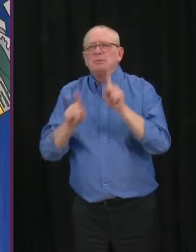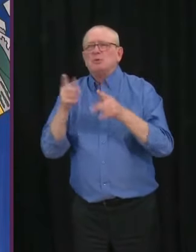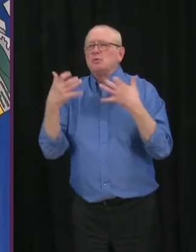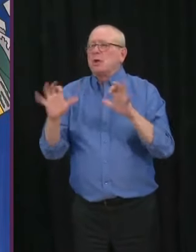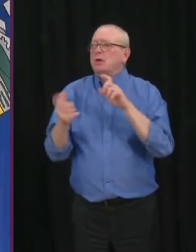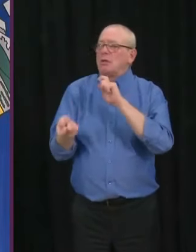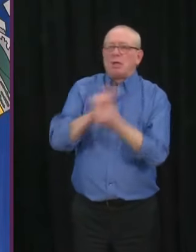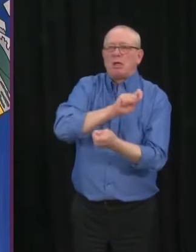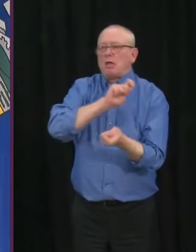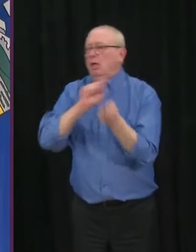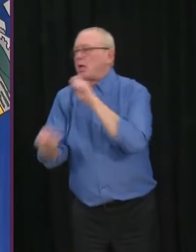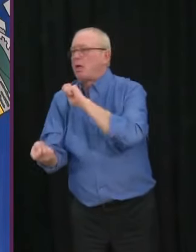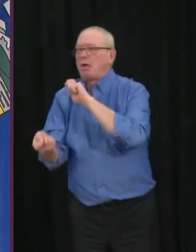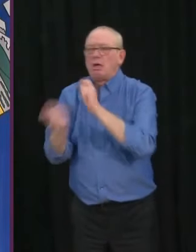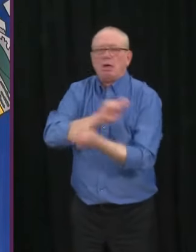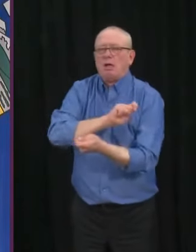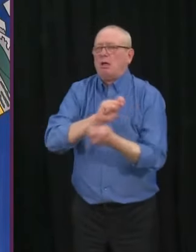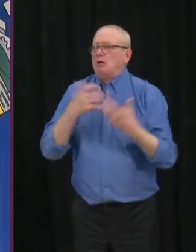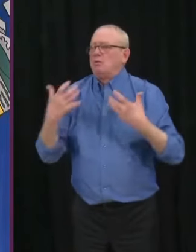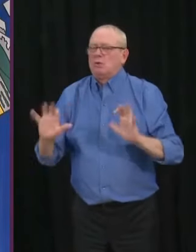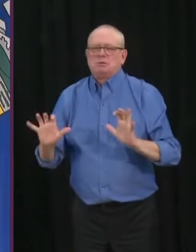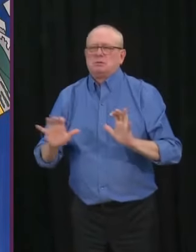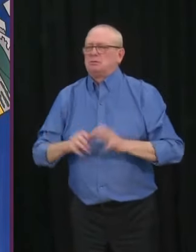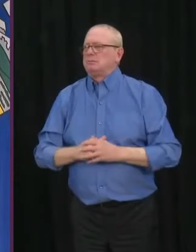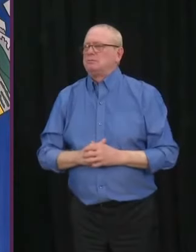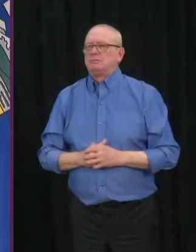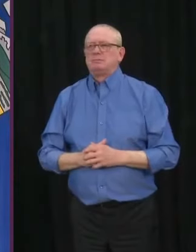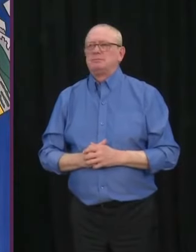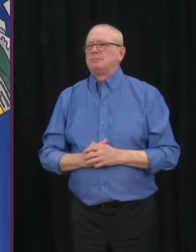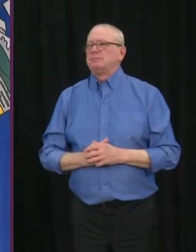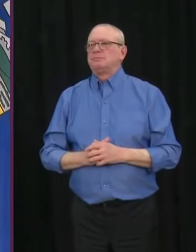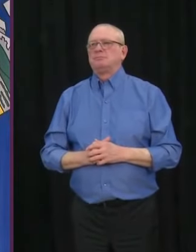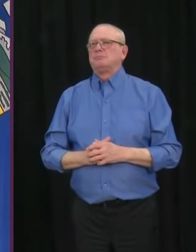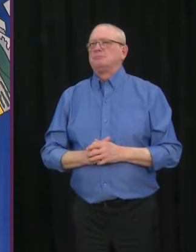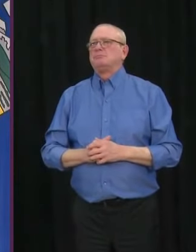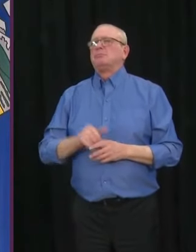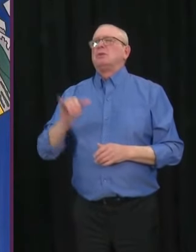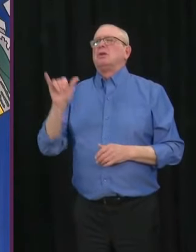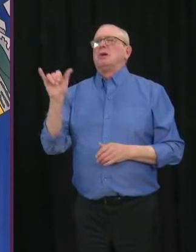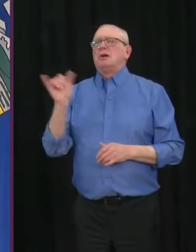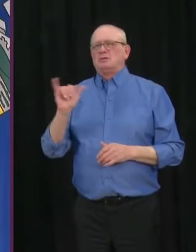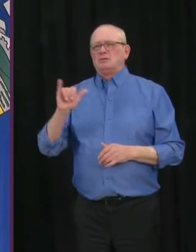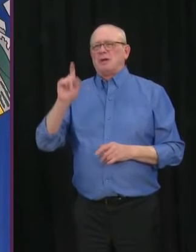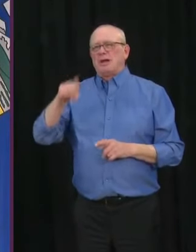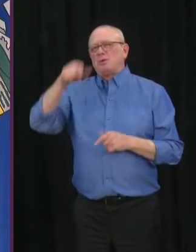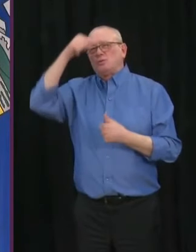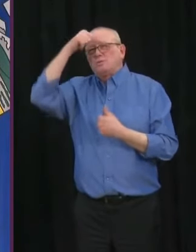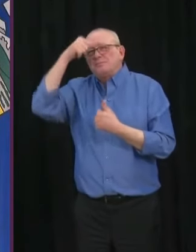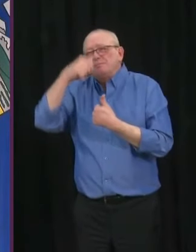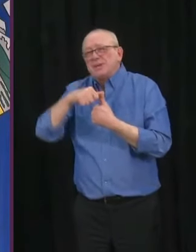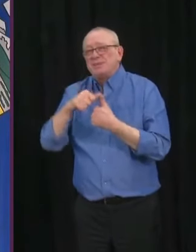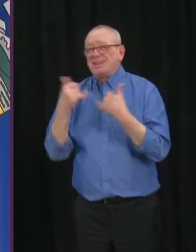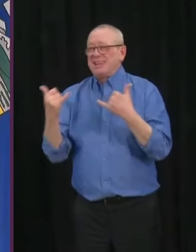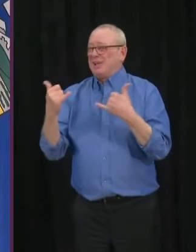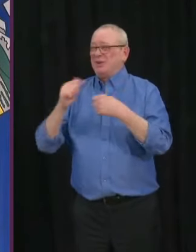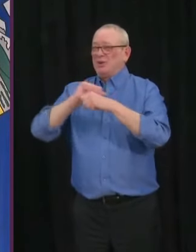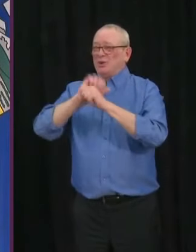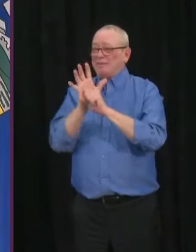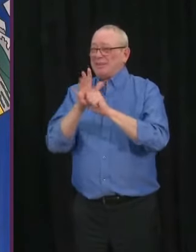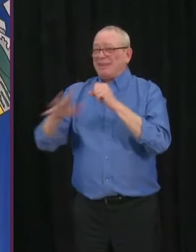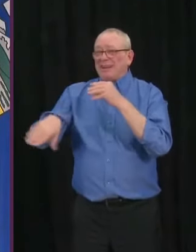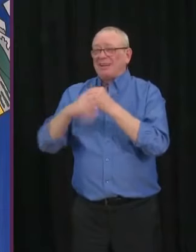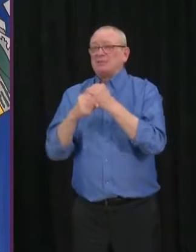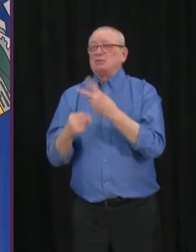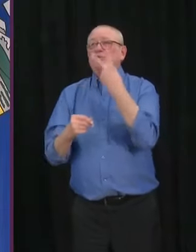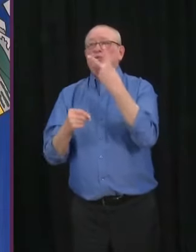We also need to take into consideration the fact that there are two variants of the COVID virus. The B.1